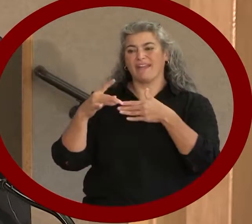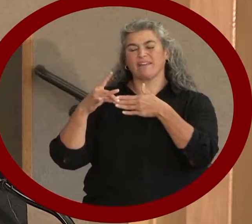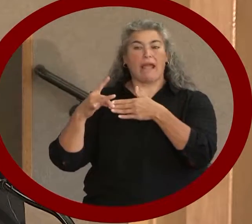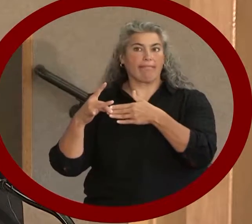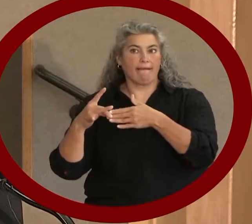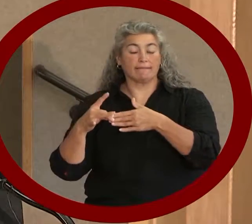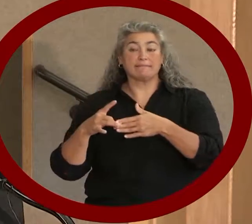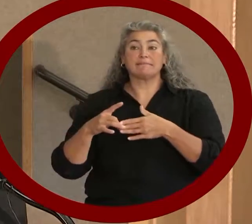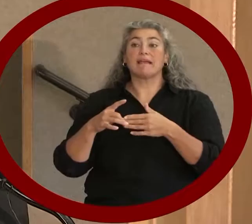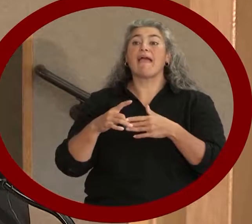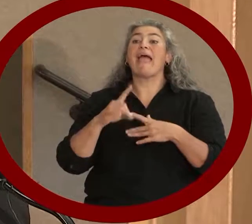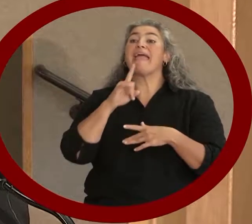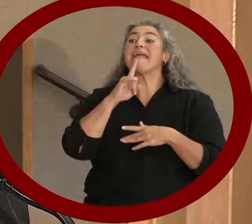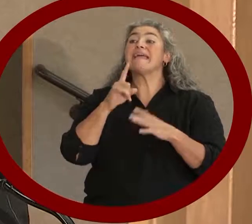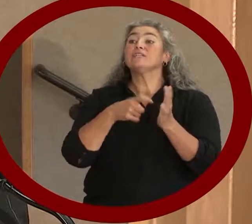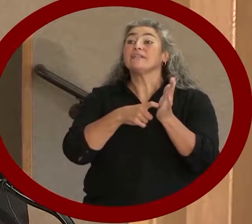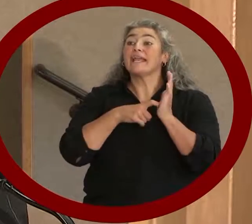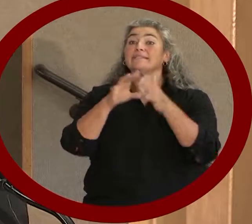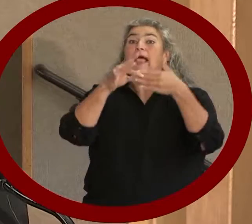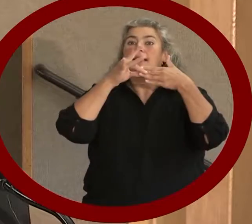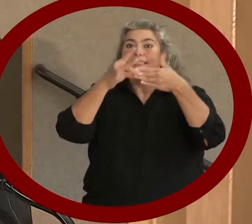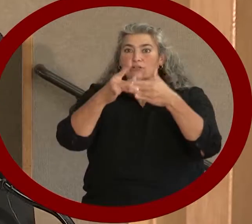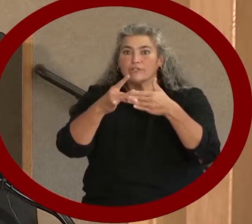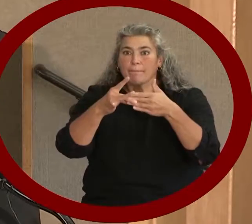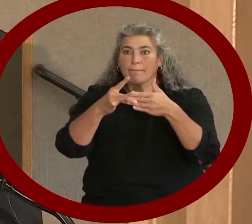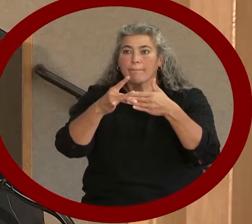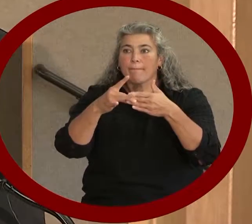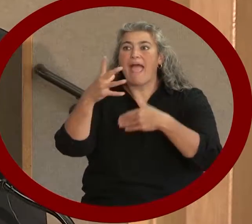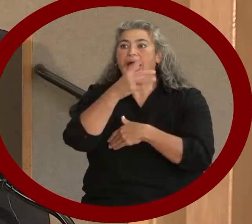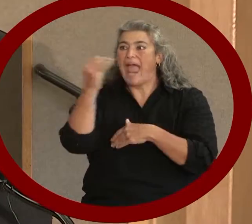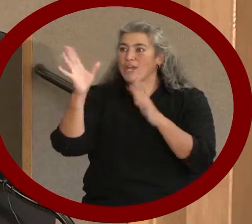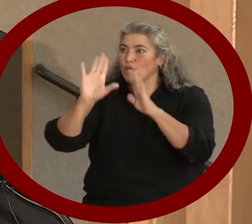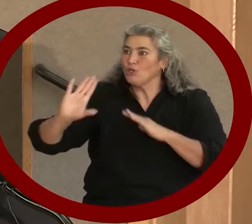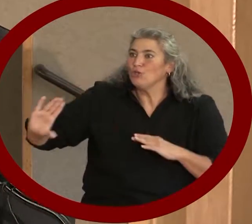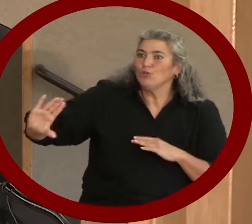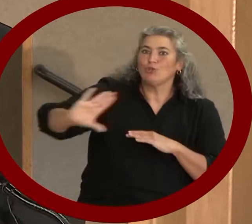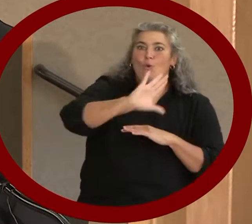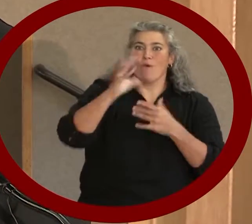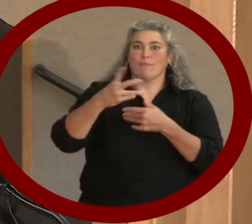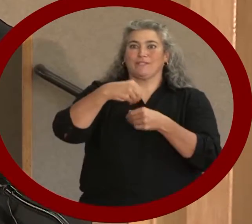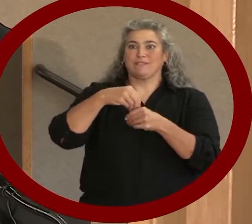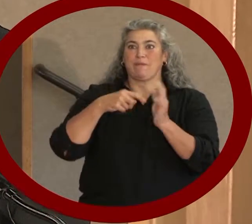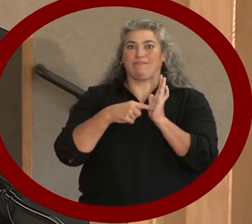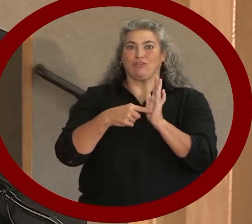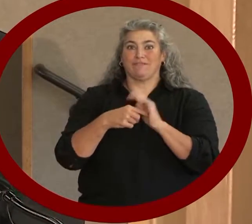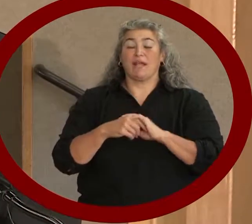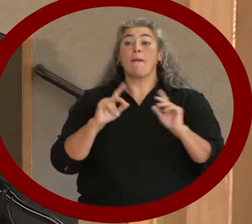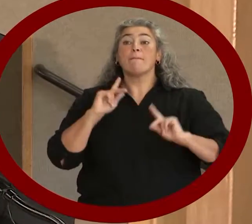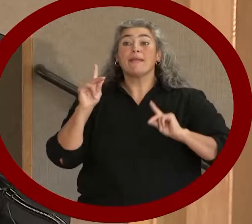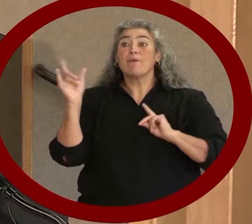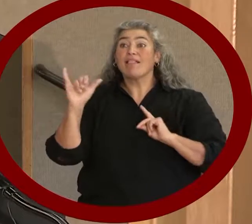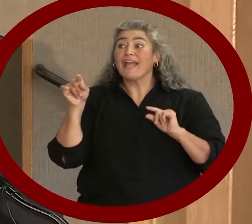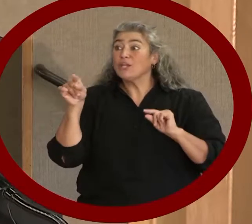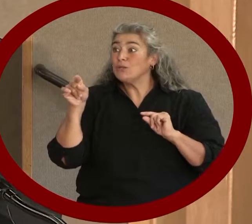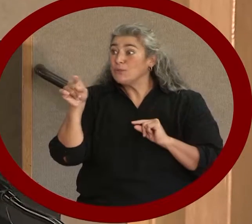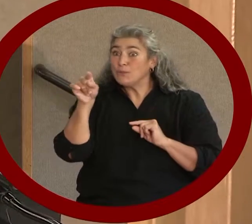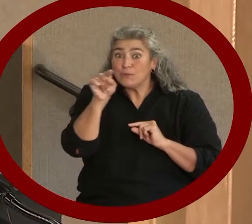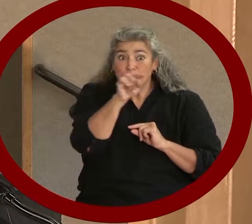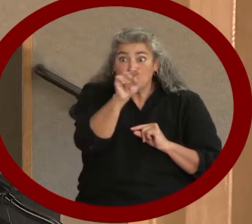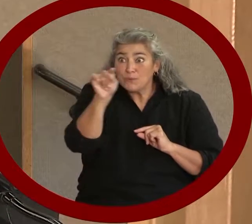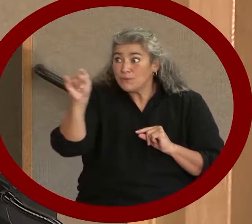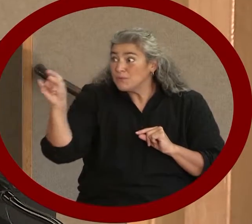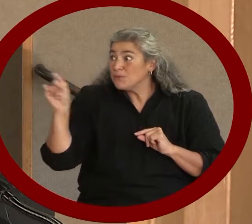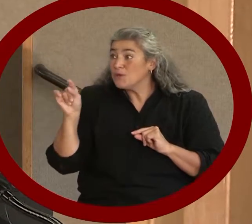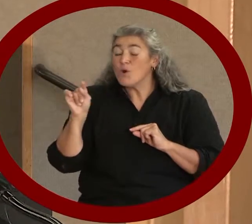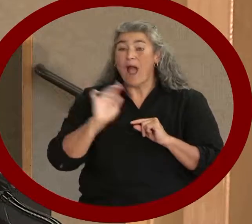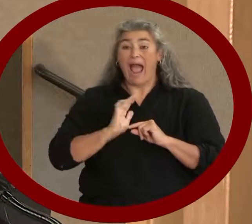and vision, and the will of the people. People like you. Our awards cover a broad range of disability